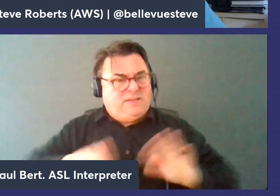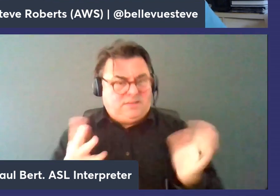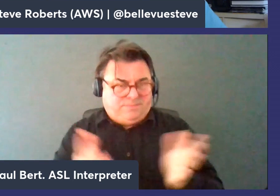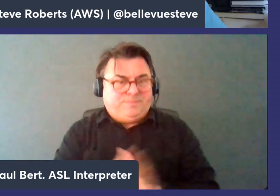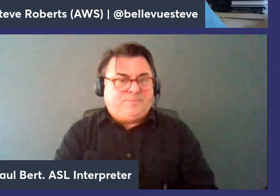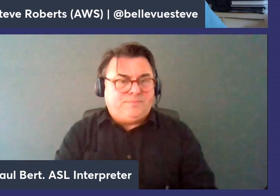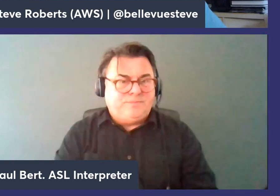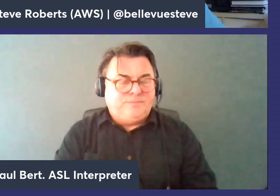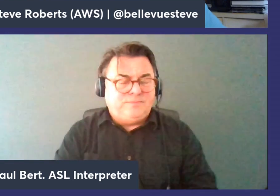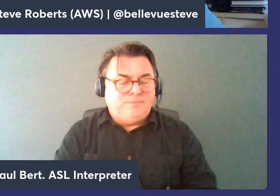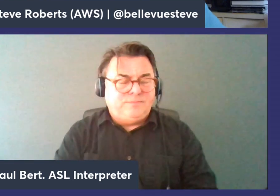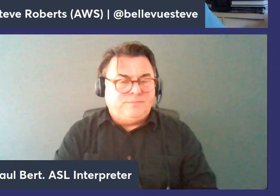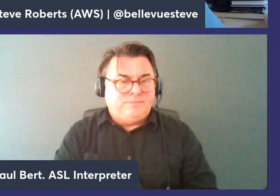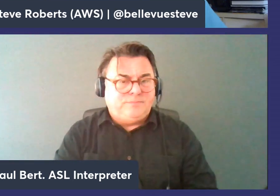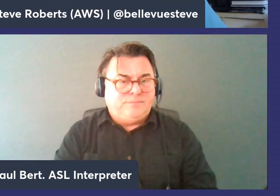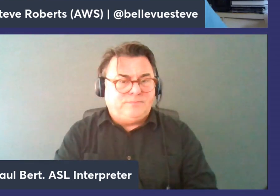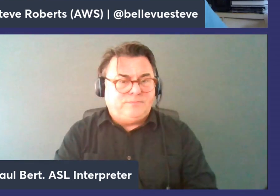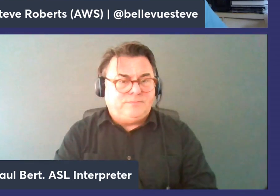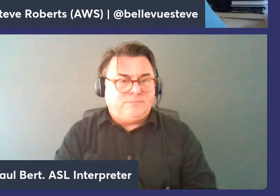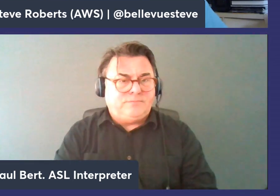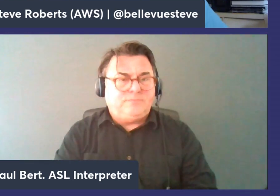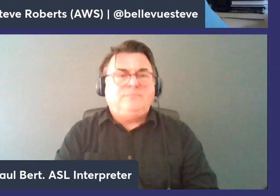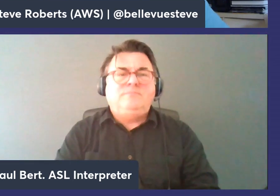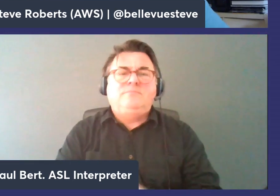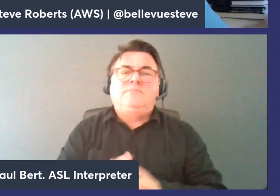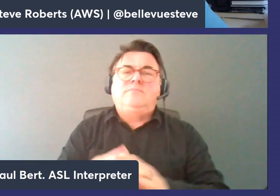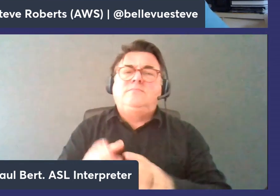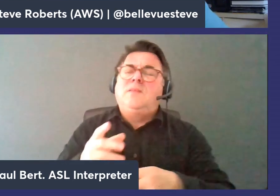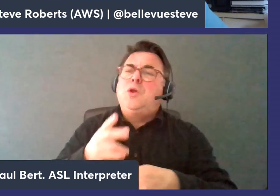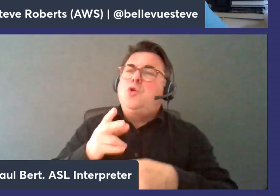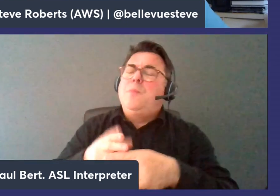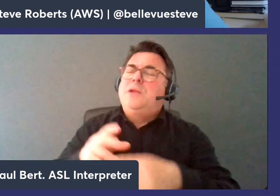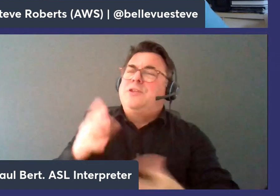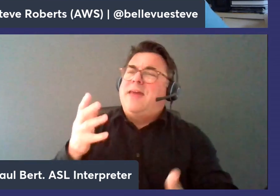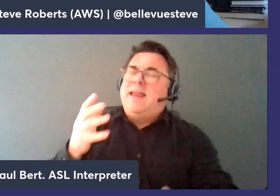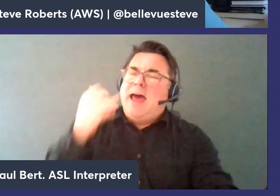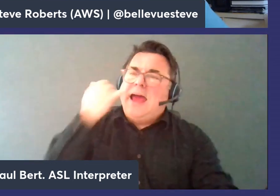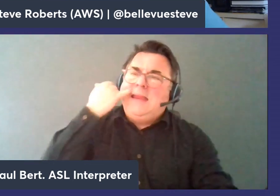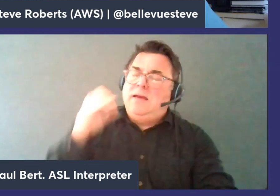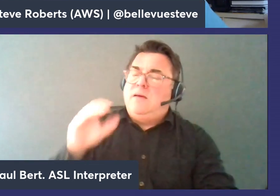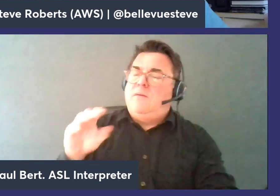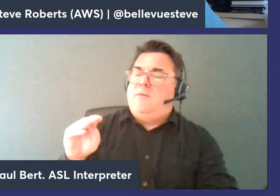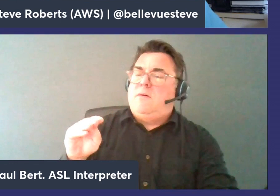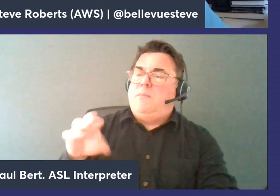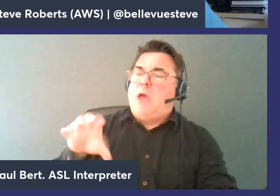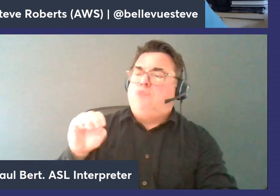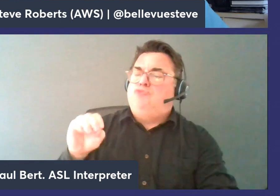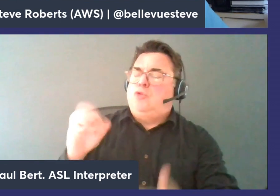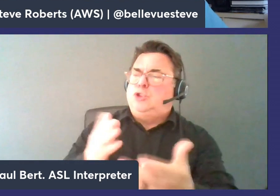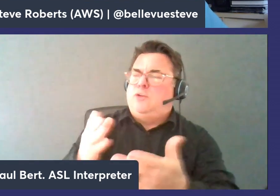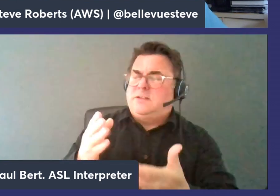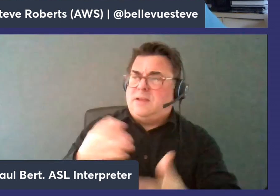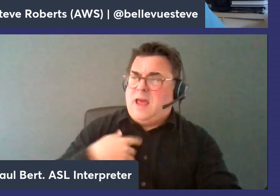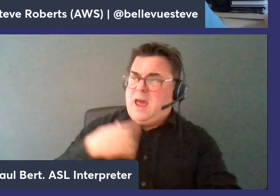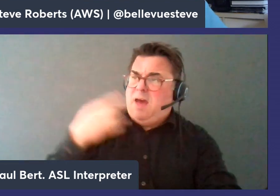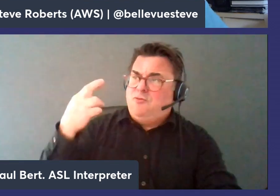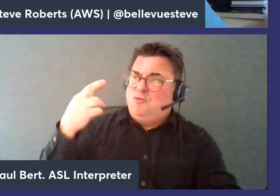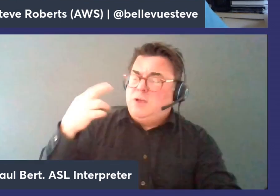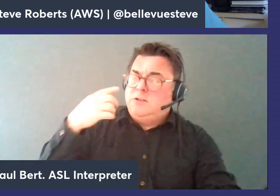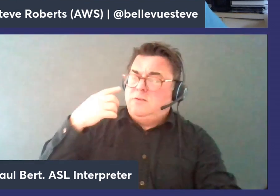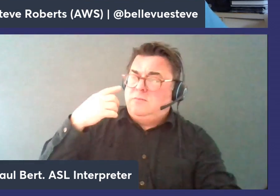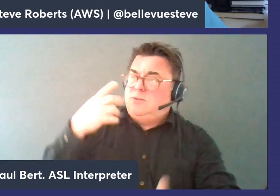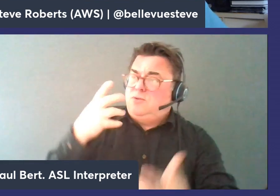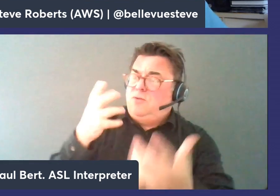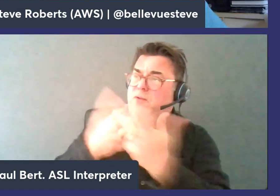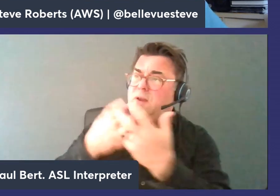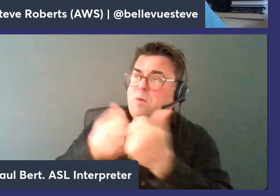use memory db for so you mentioned microservices there is there a use case for this with like monolithic applications or